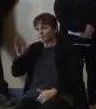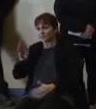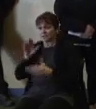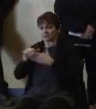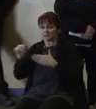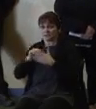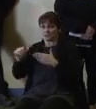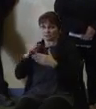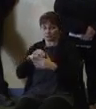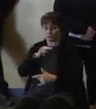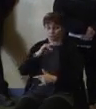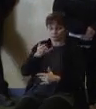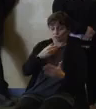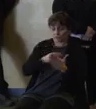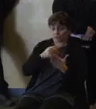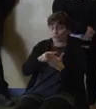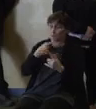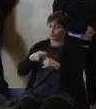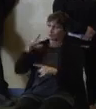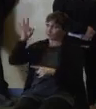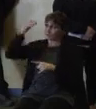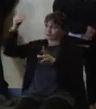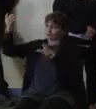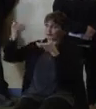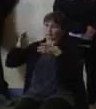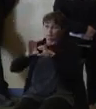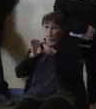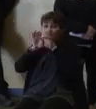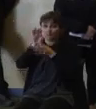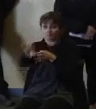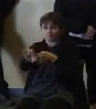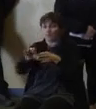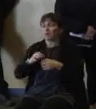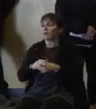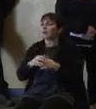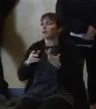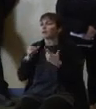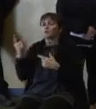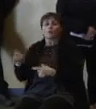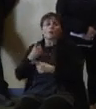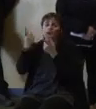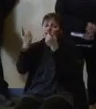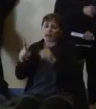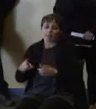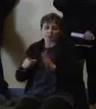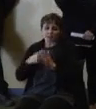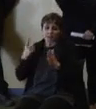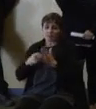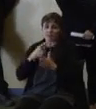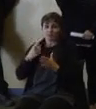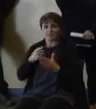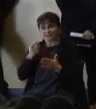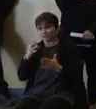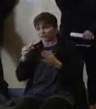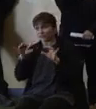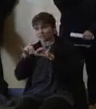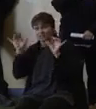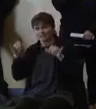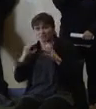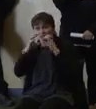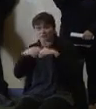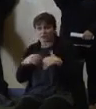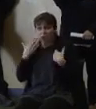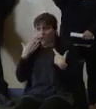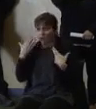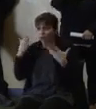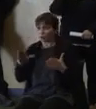It is almost always the case, unless there's some sort of a system breakdown of which I'm not aware, and Dan Bryan is here who will follow up